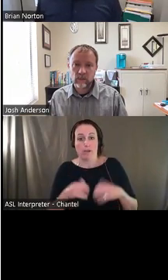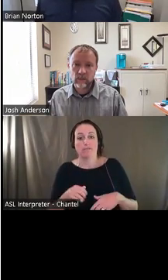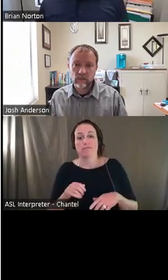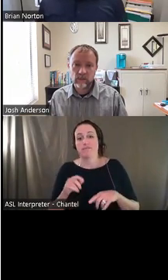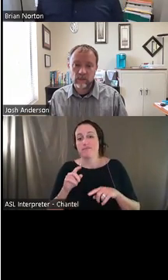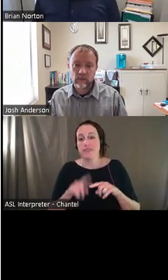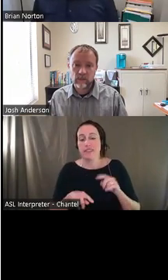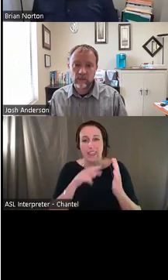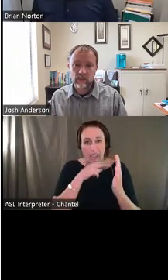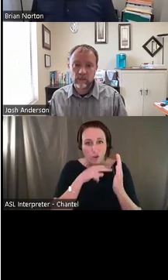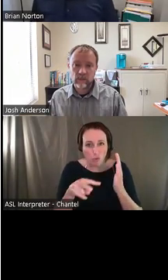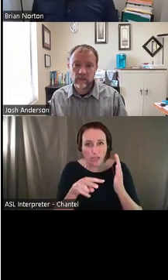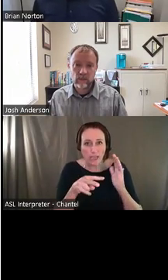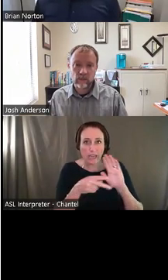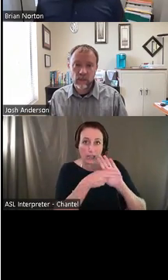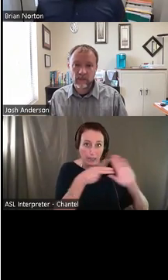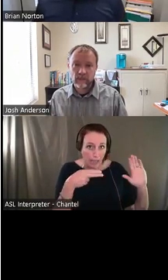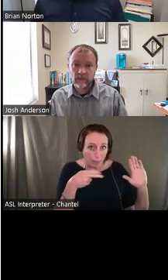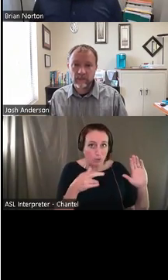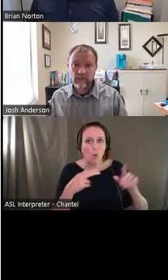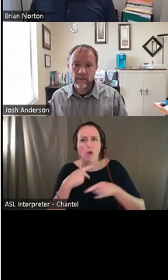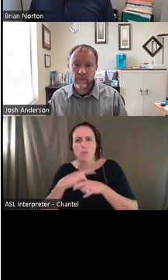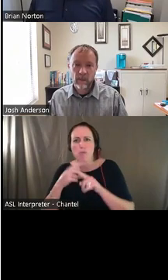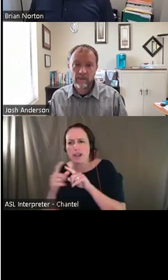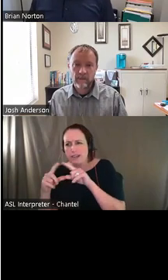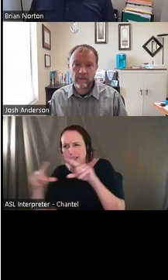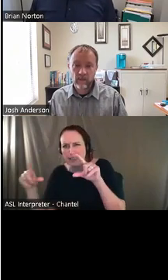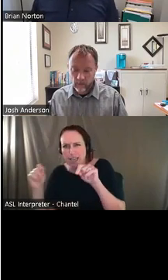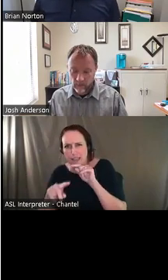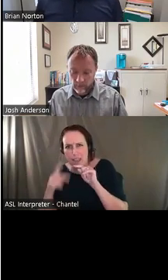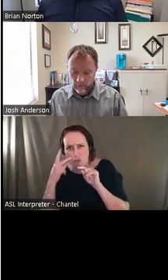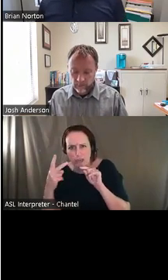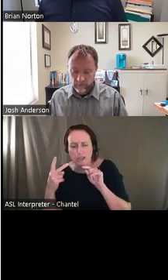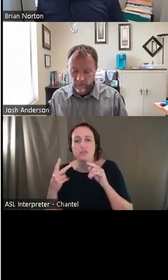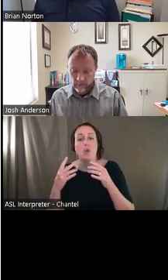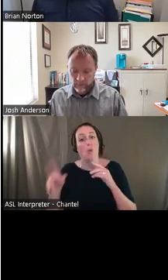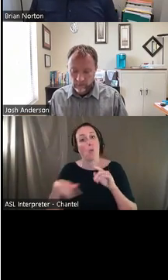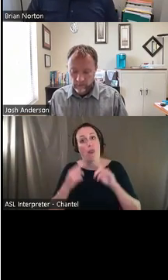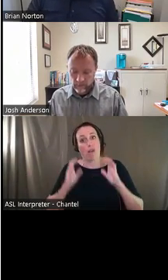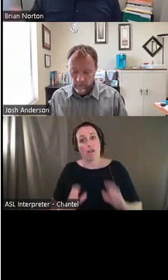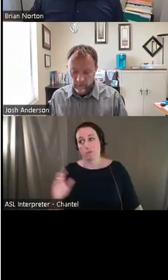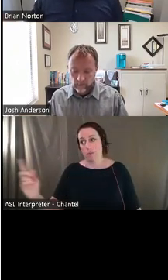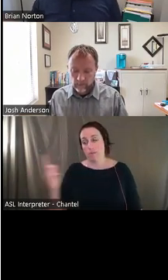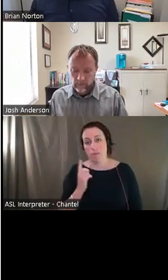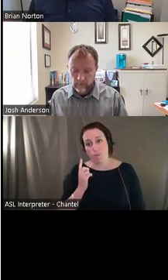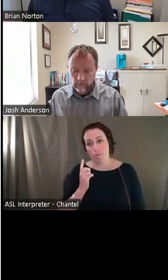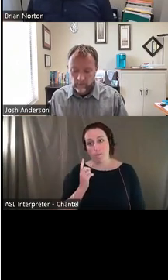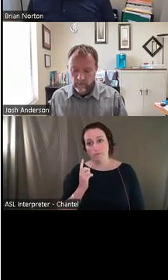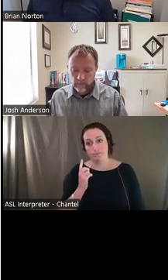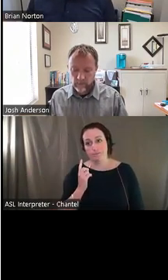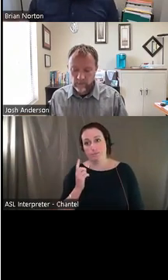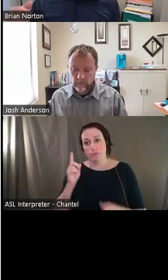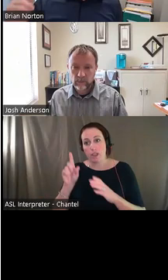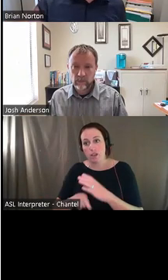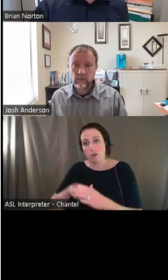plant labels or product tags. So they're having a real difficult time when a customer comes up and they're pulling the tag out, like, and they're